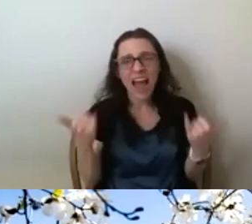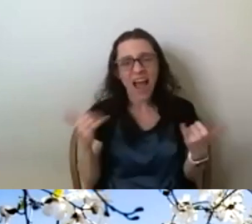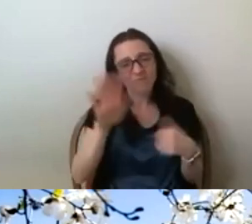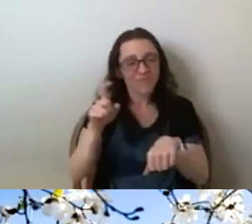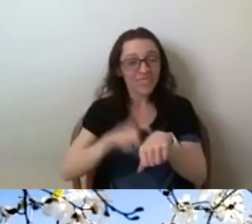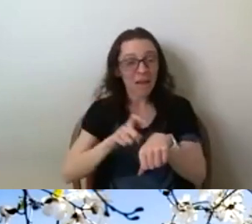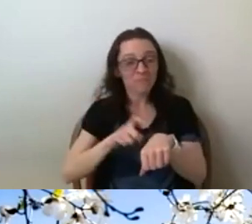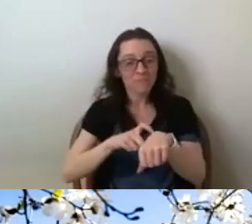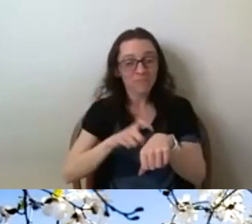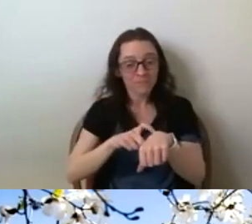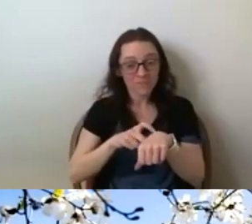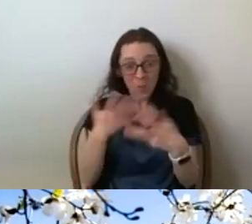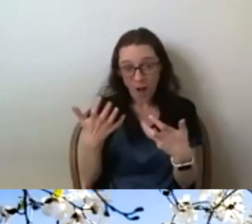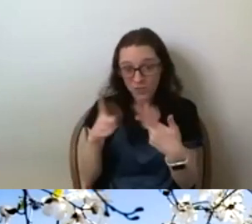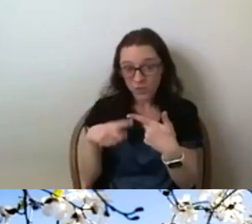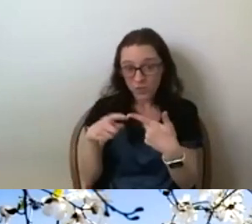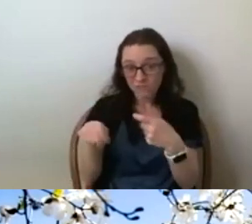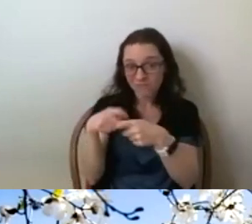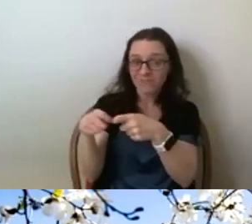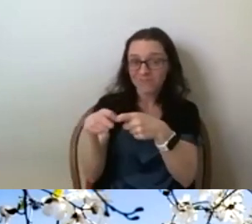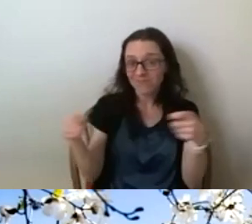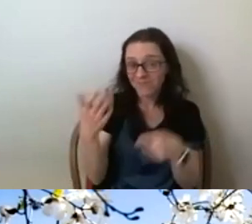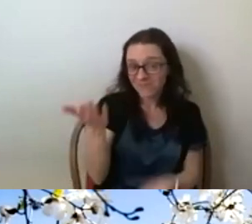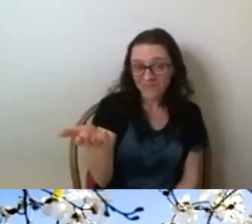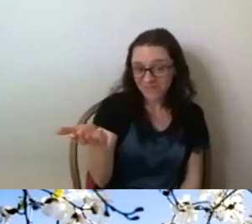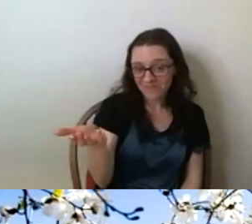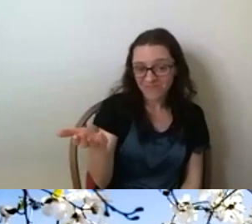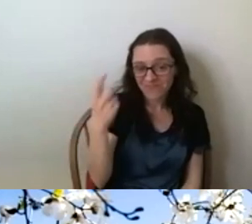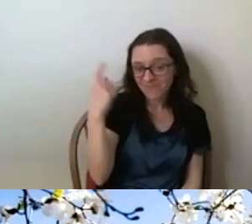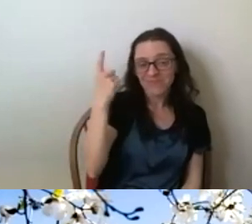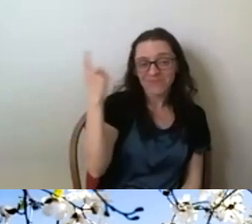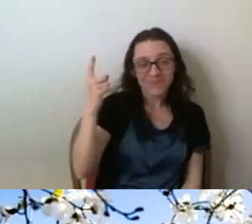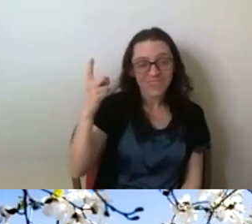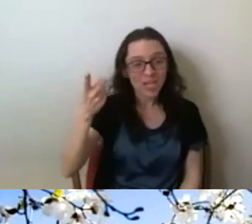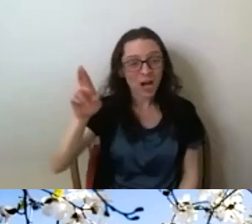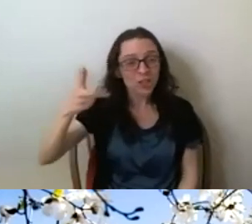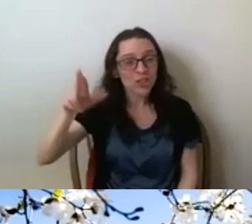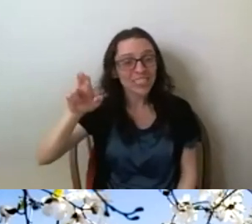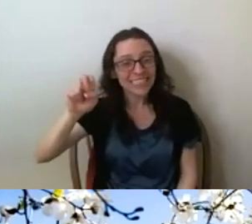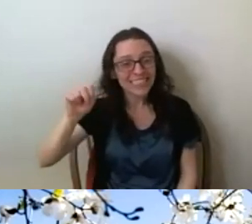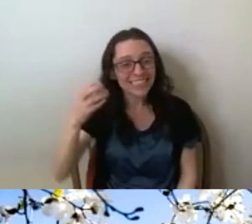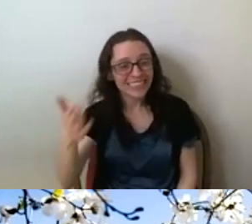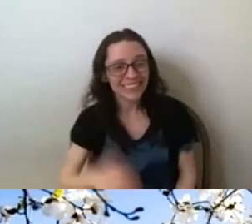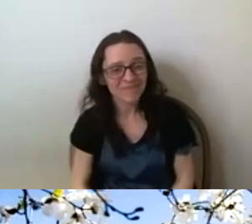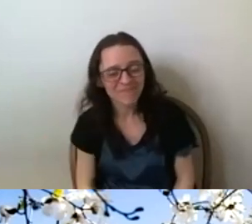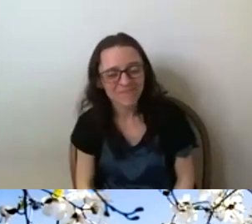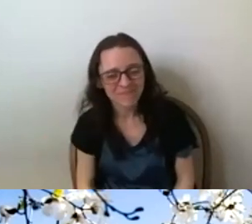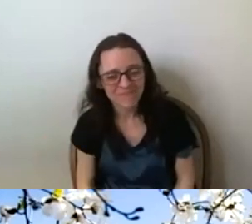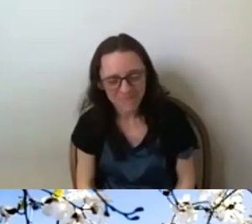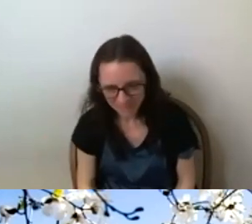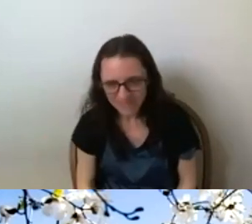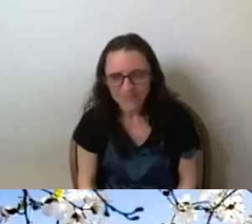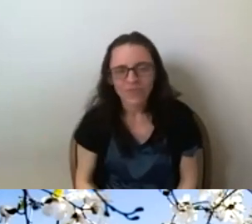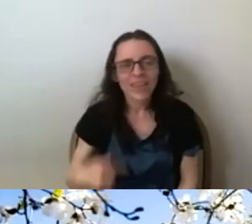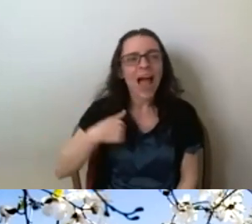do you want to give a closing thought, Dr. Green? I think I will turn things